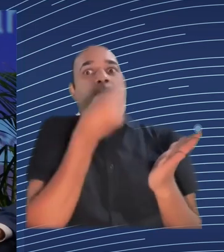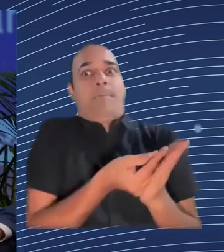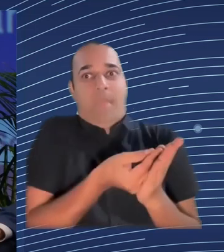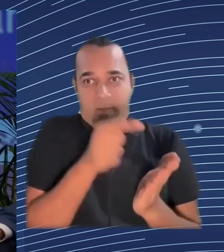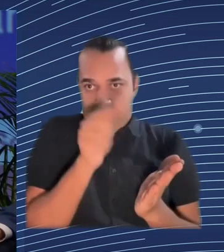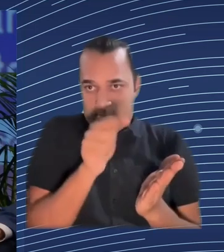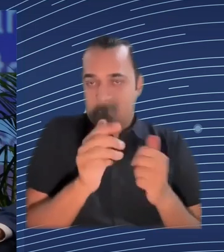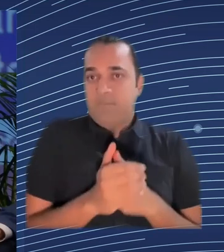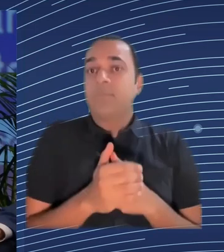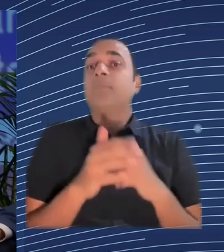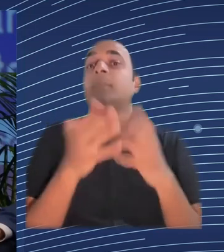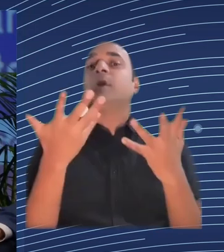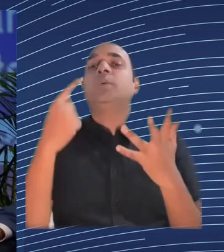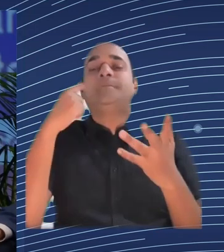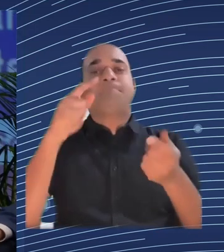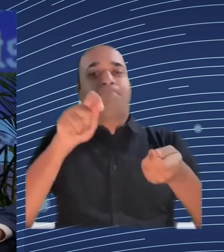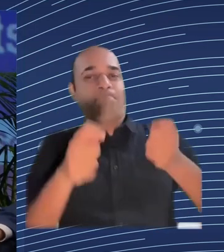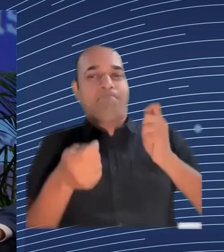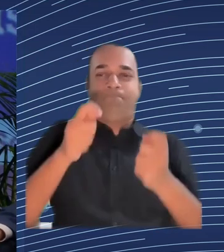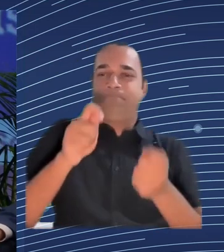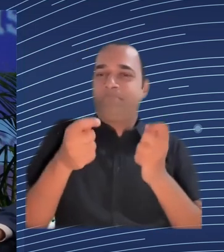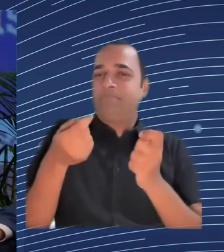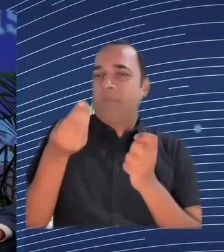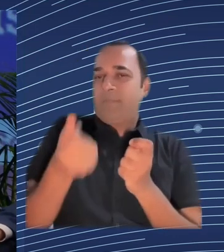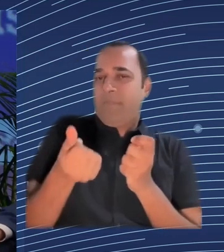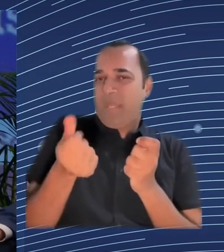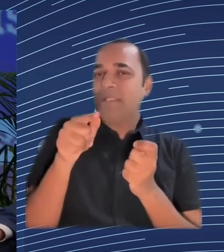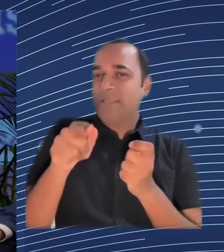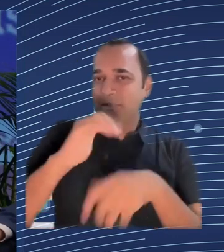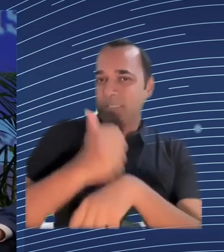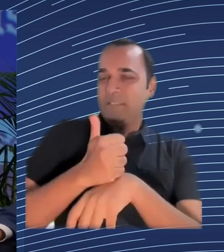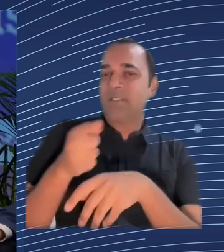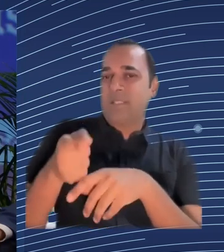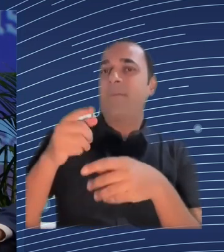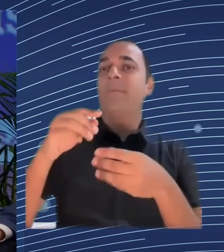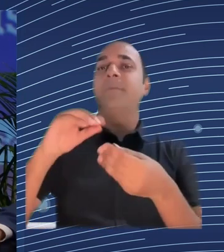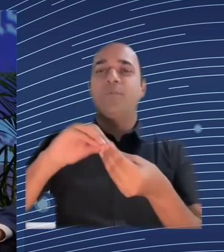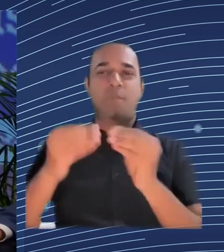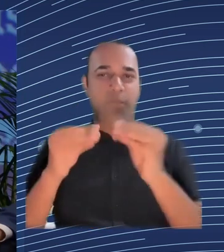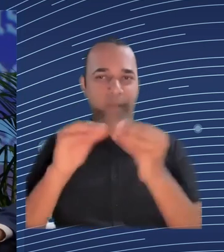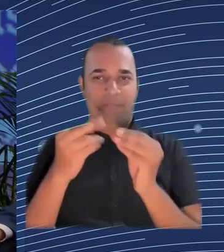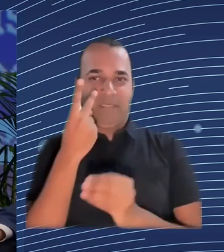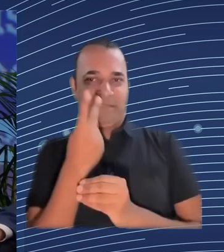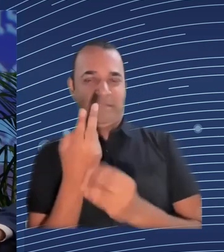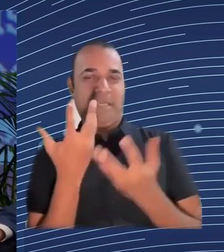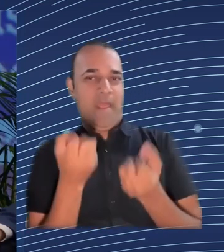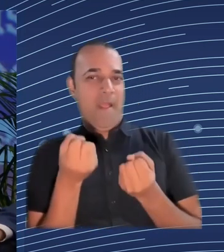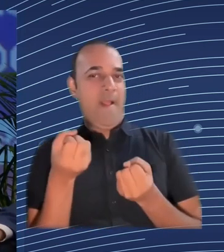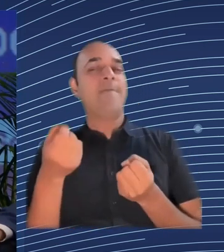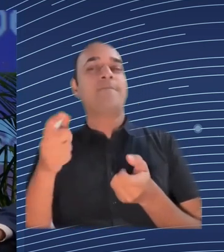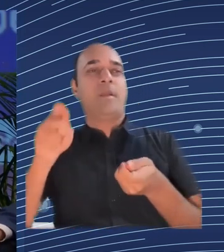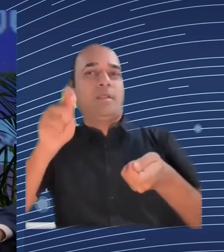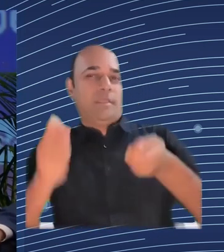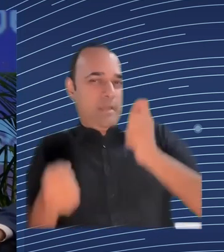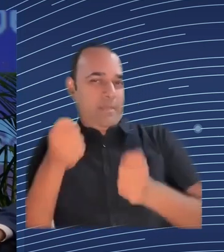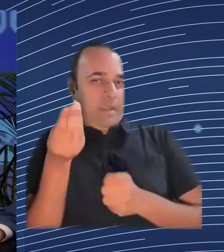technologies being rolled out it'll probably be quiet for a while but the screw is going to turn because this is how these